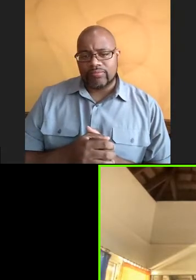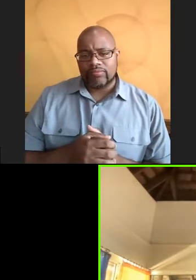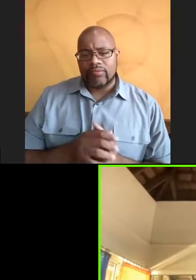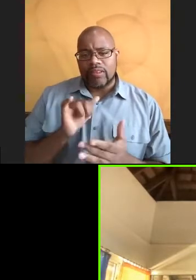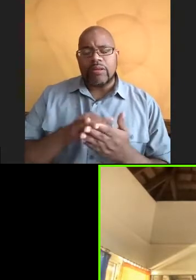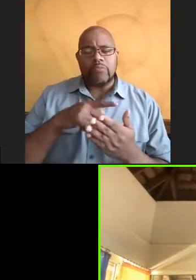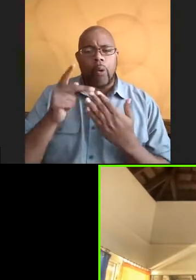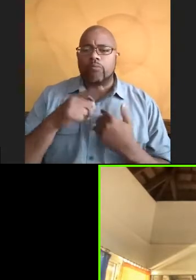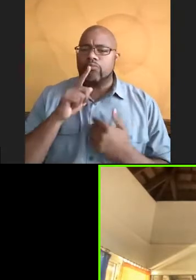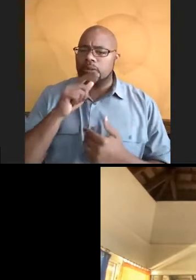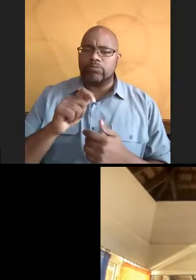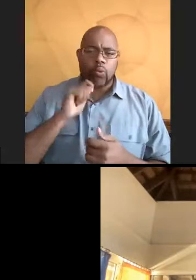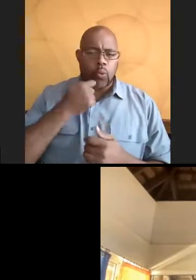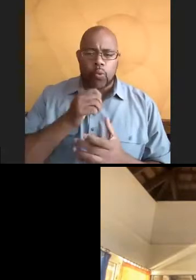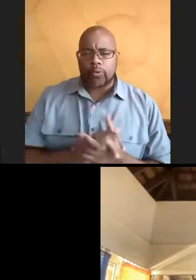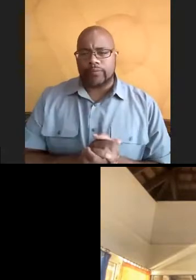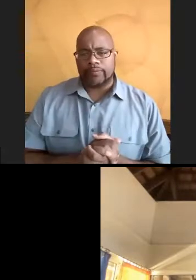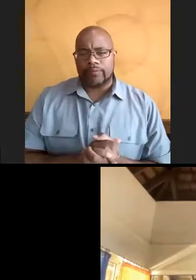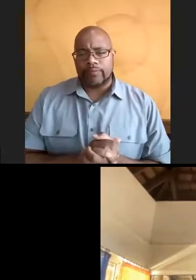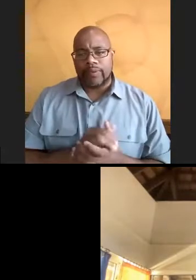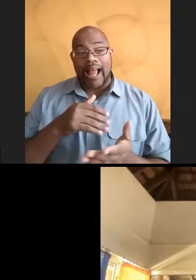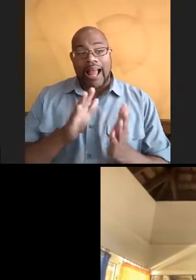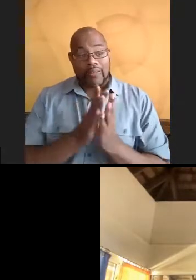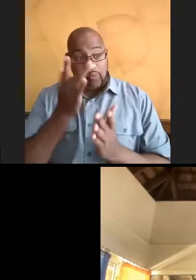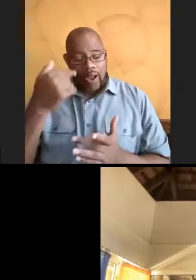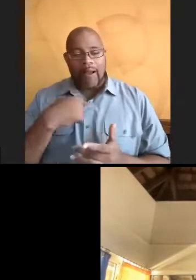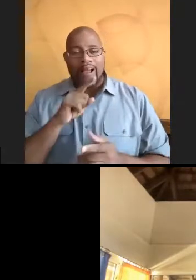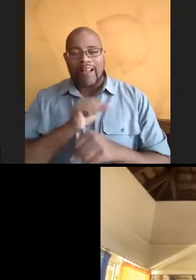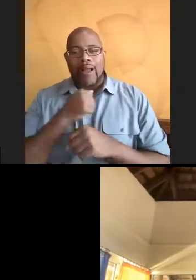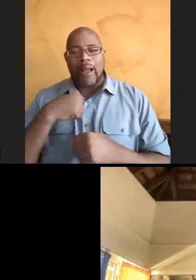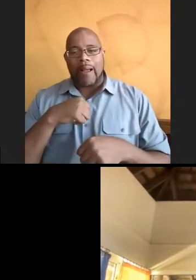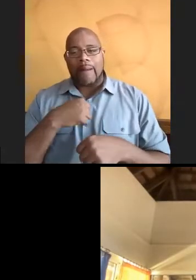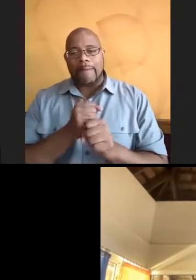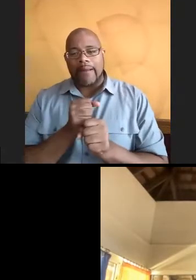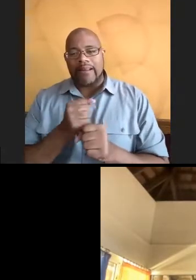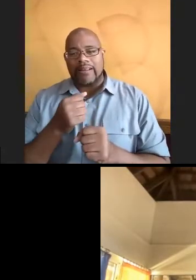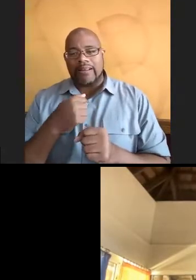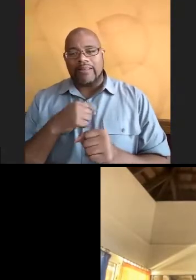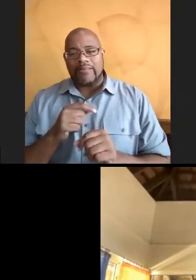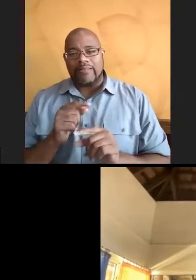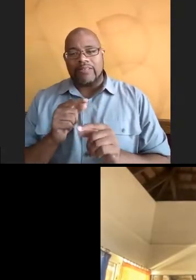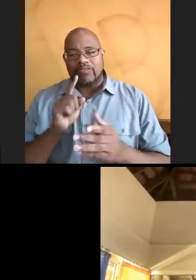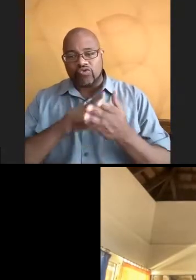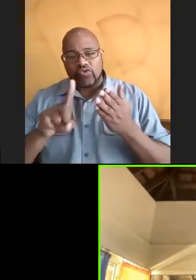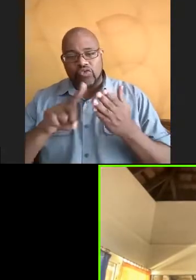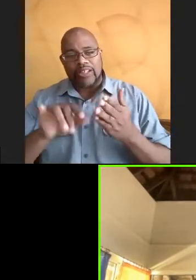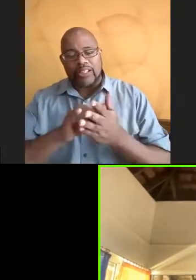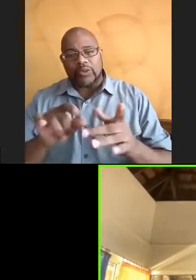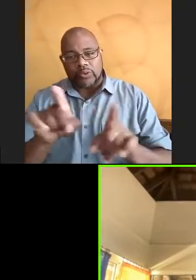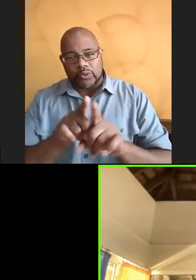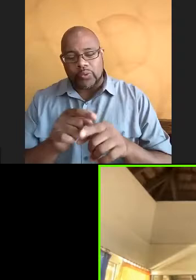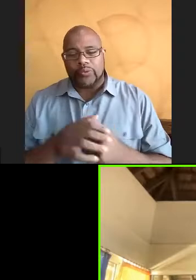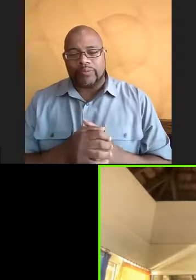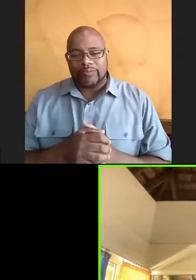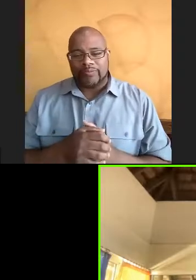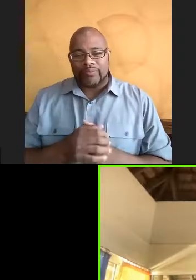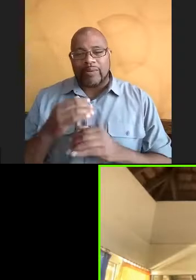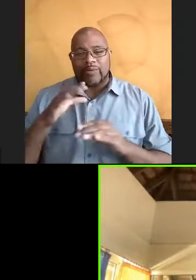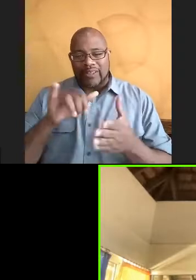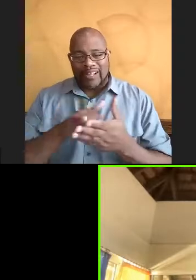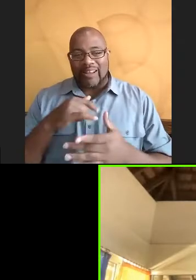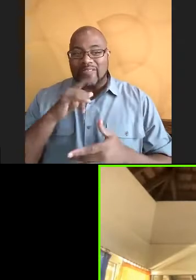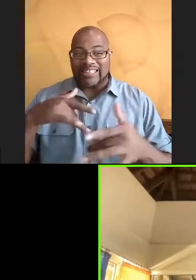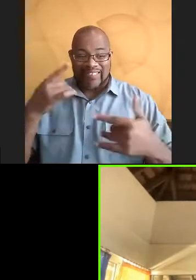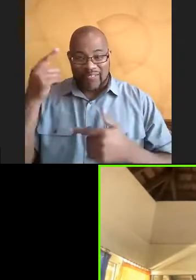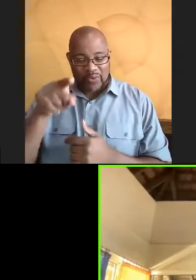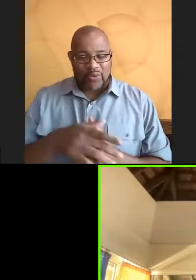amazing. As I asked, because I'm actually going to be going on a Young Explorers excursion as well. Heard that. Yes. I'm so excited